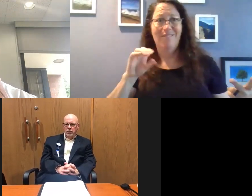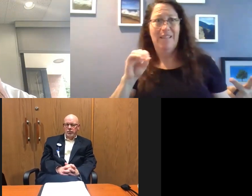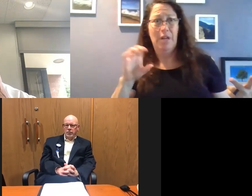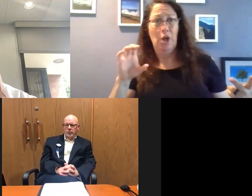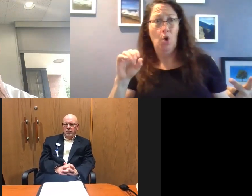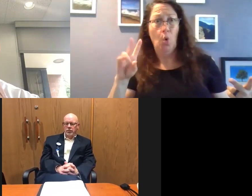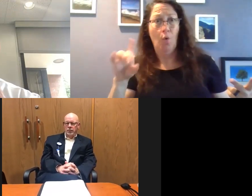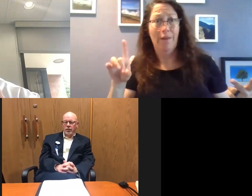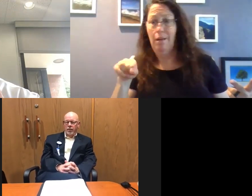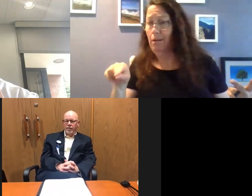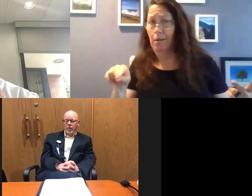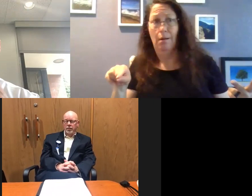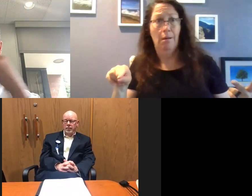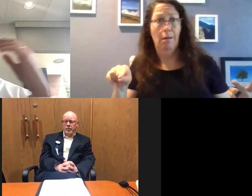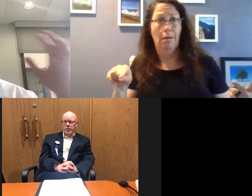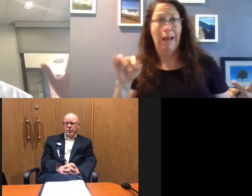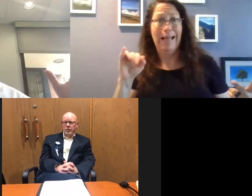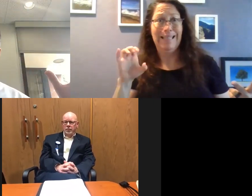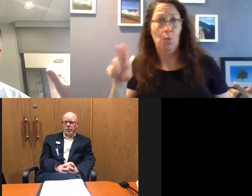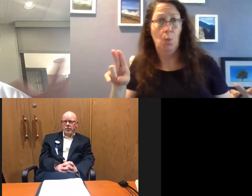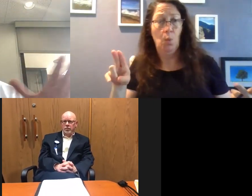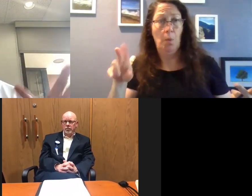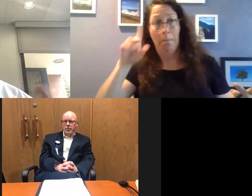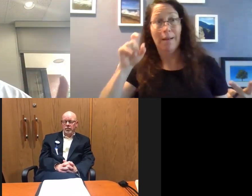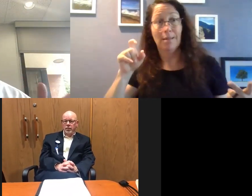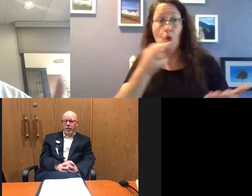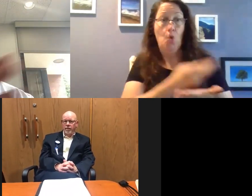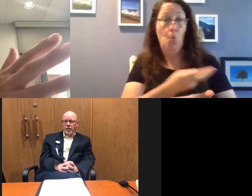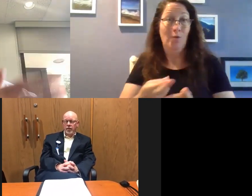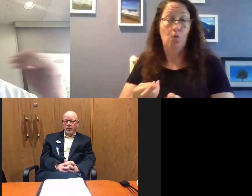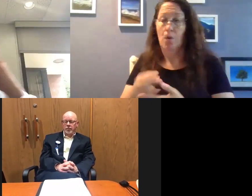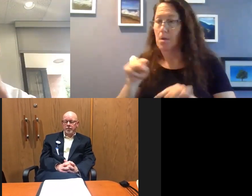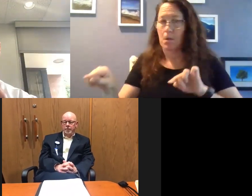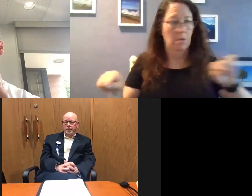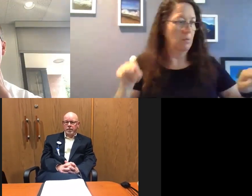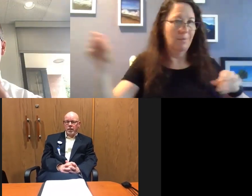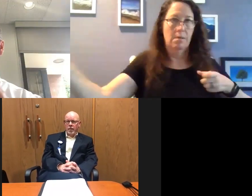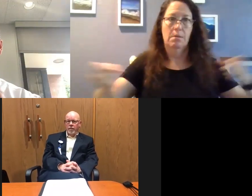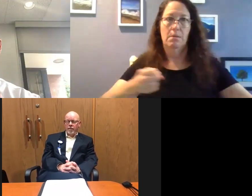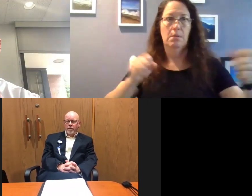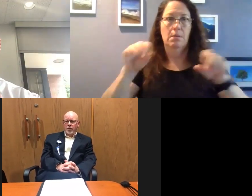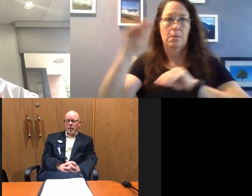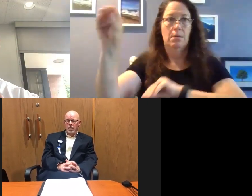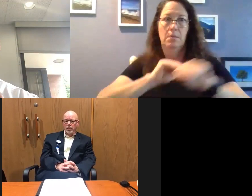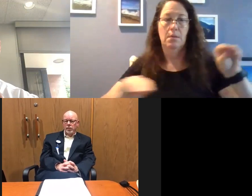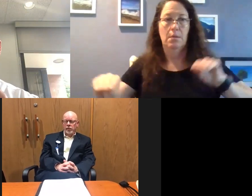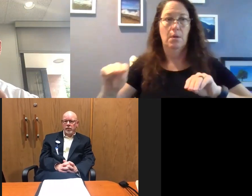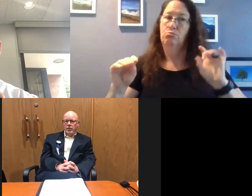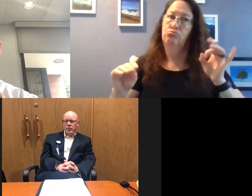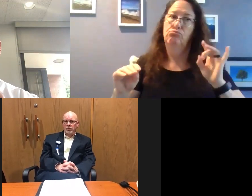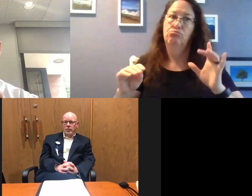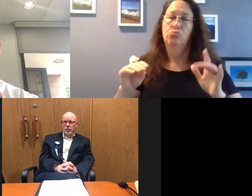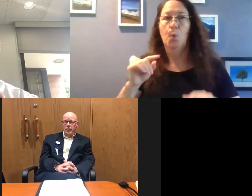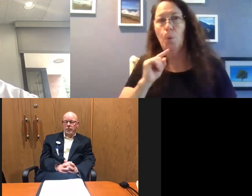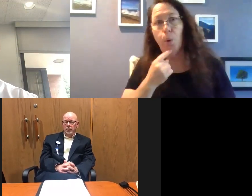50 patients needing ICU level care because the resources you have to direct to be able to deal with the ICU patients are much more intensive